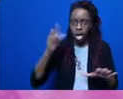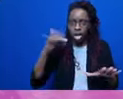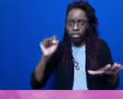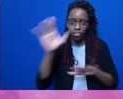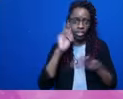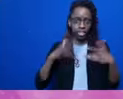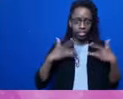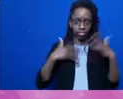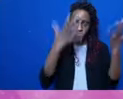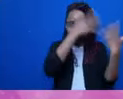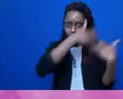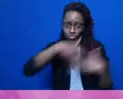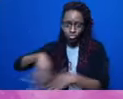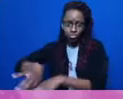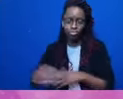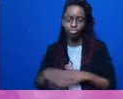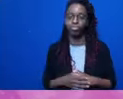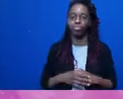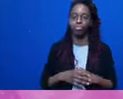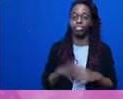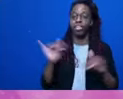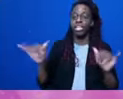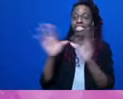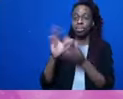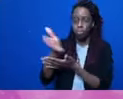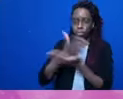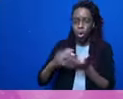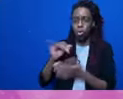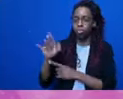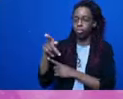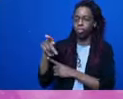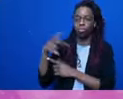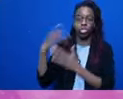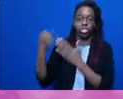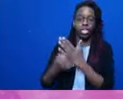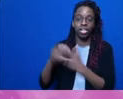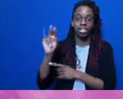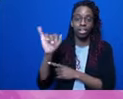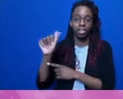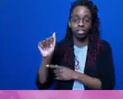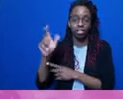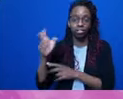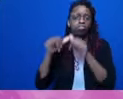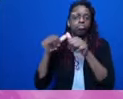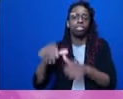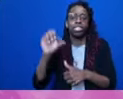part of Project NIA's ongoing series titled Building Your Abolitionist Toolbox.